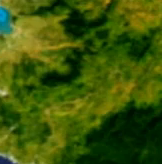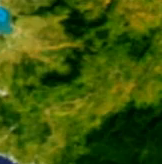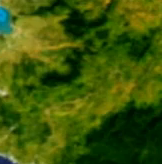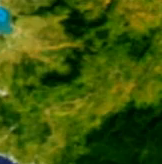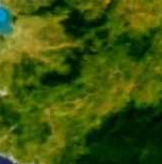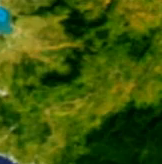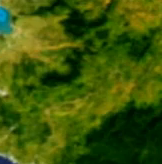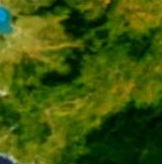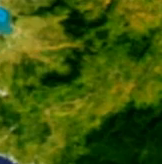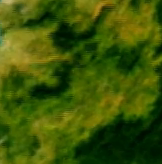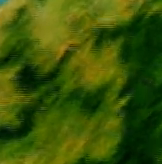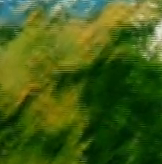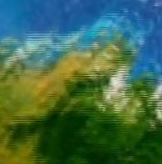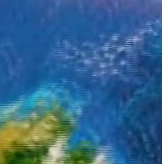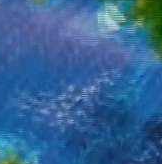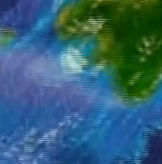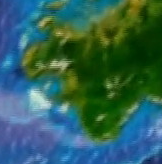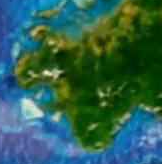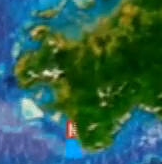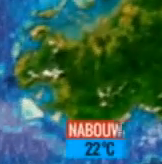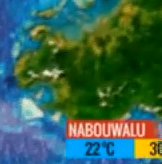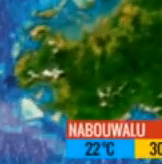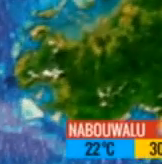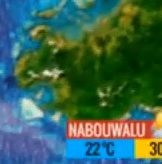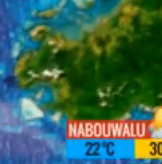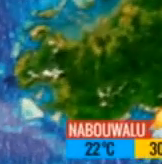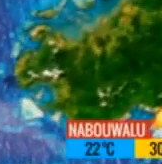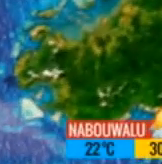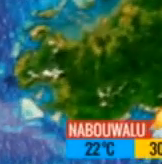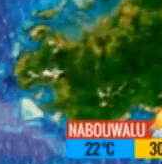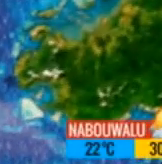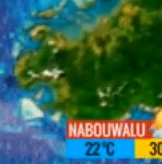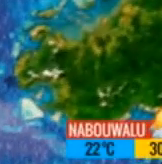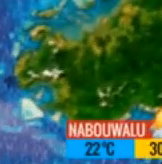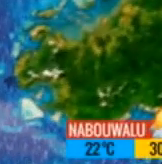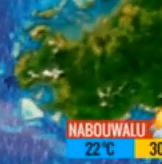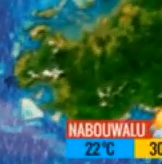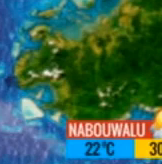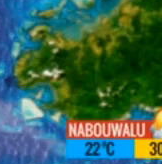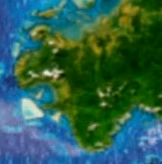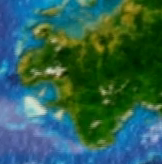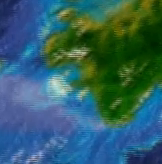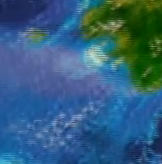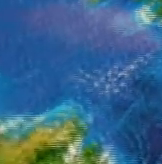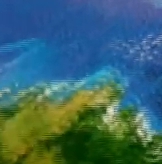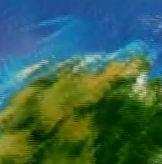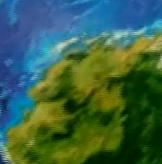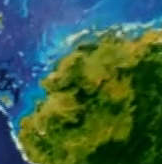followed by a cloudy afternoon. And up north, generally sunny.